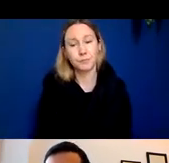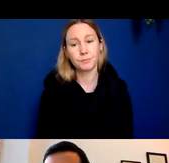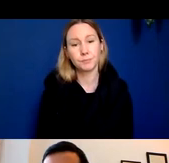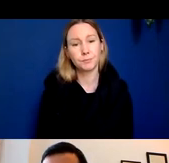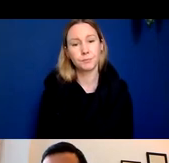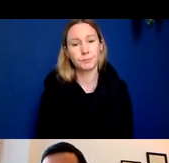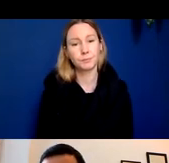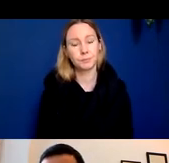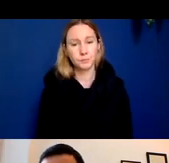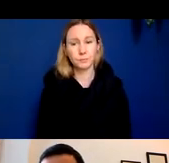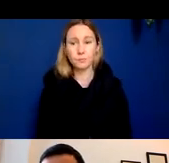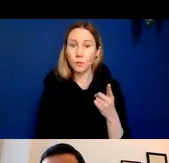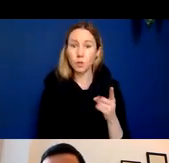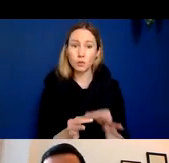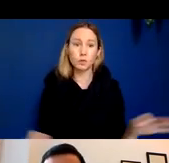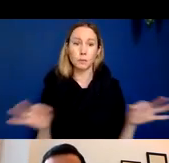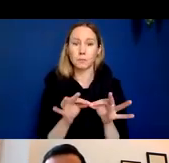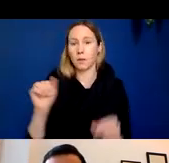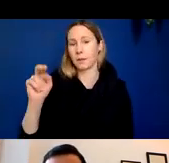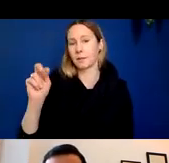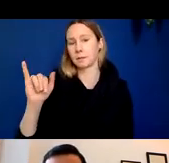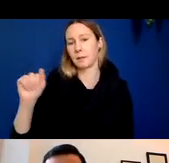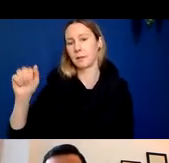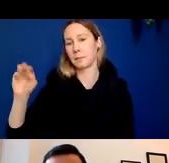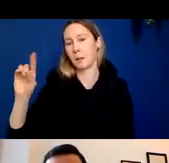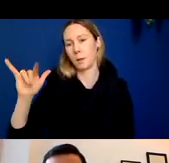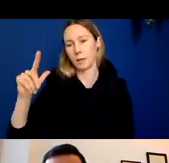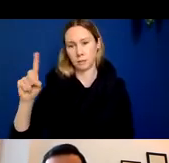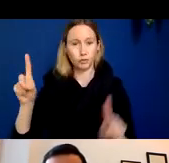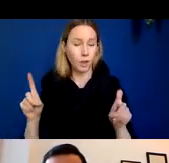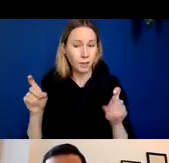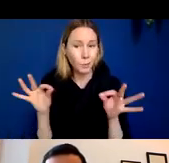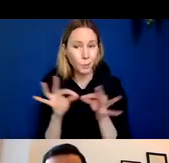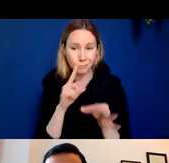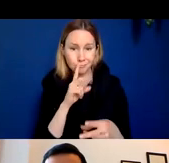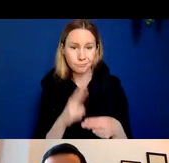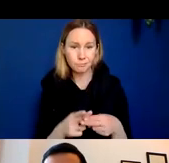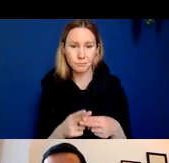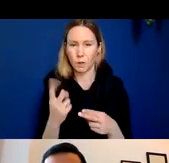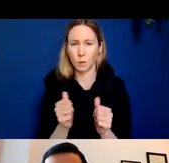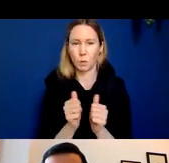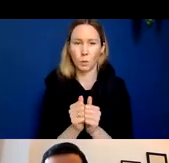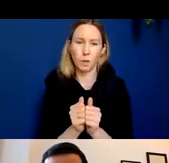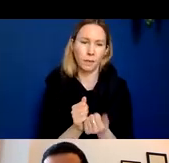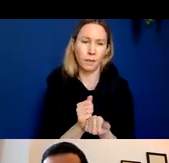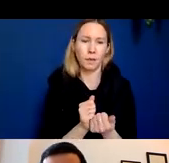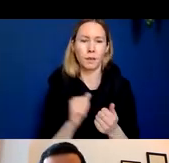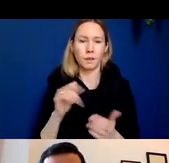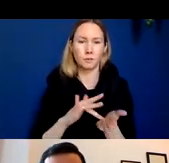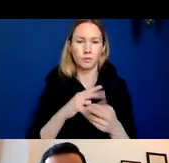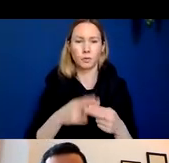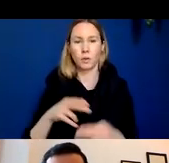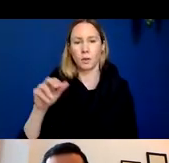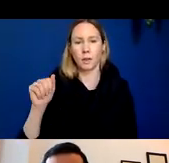the first really important anti-amyloid trials that's worth noting is a trial with a drug a phase one trial with a drug called aducanumab